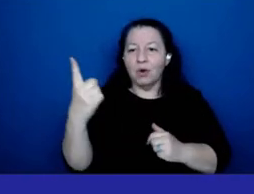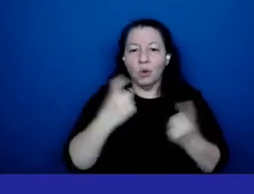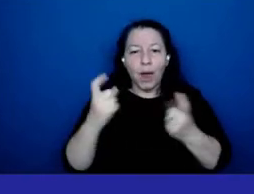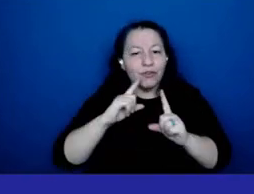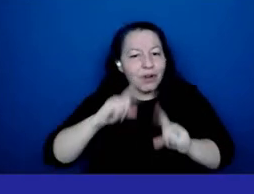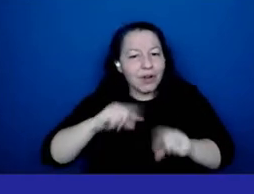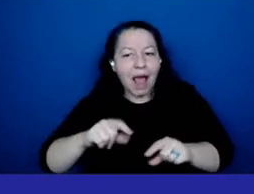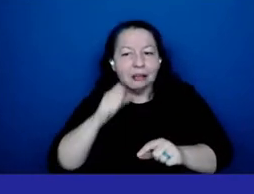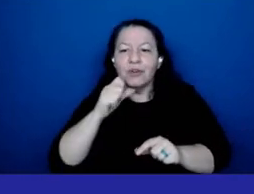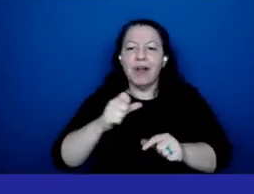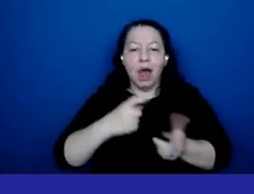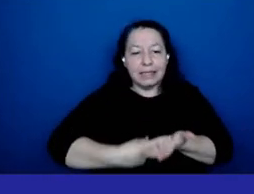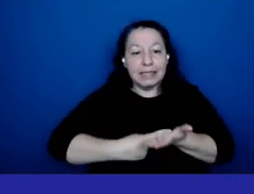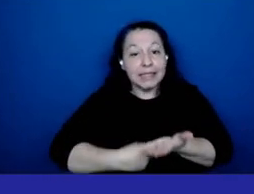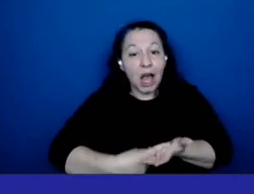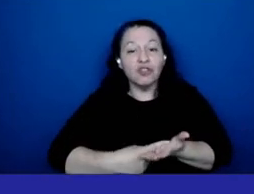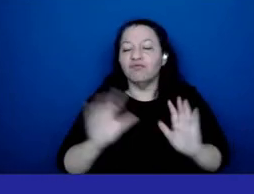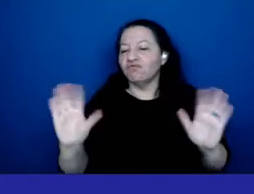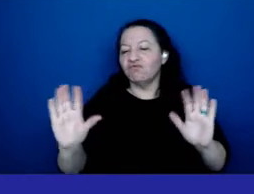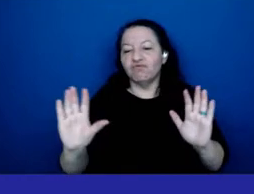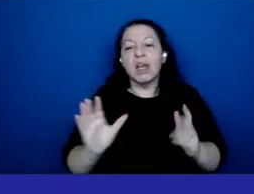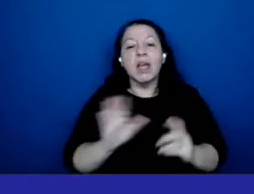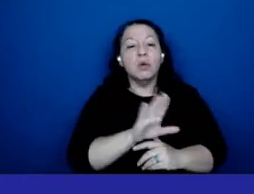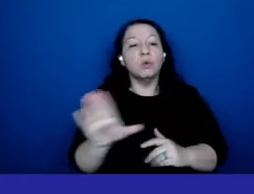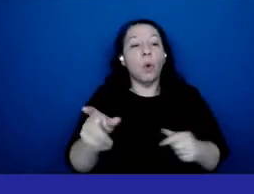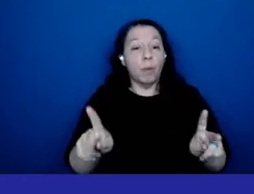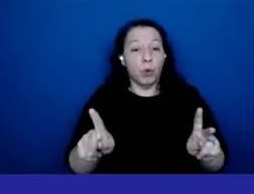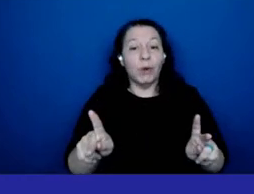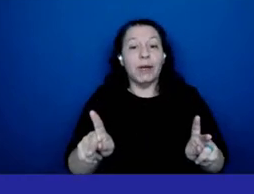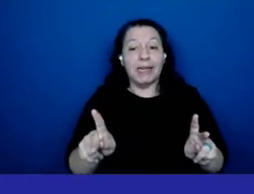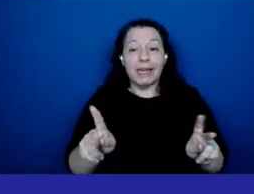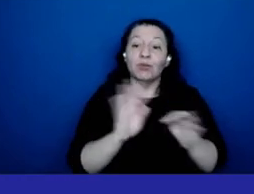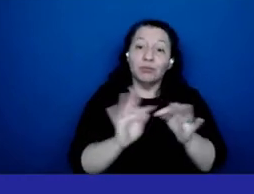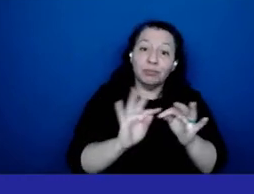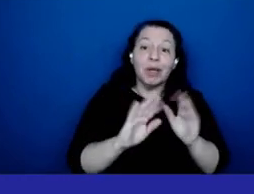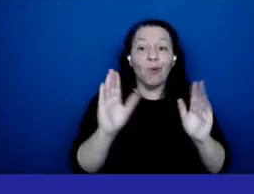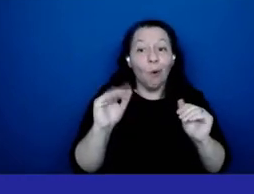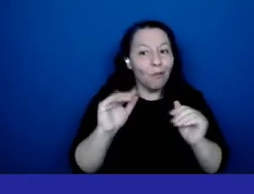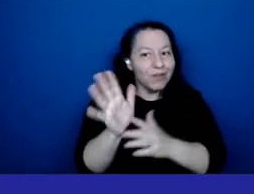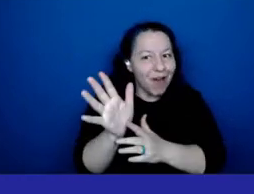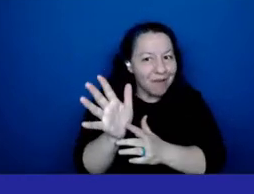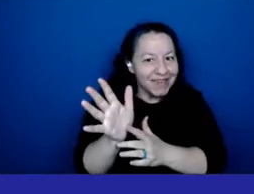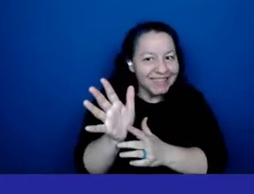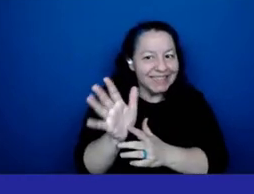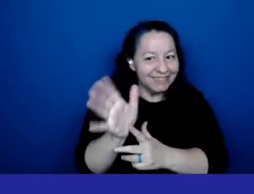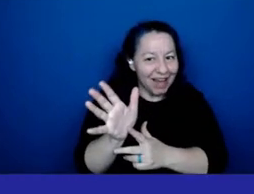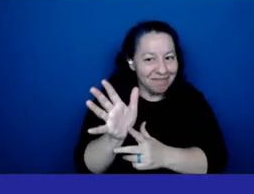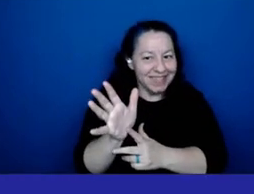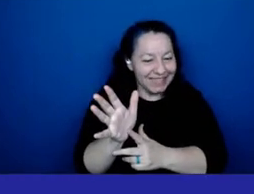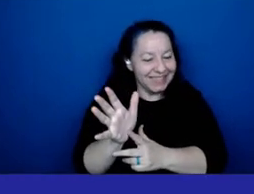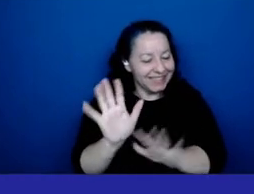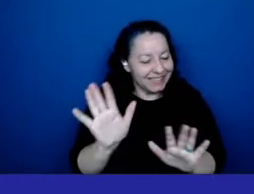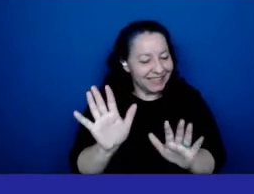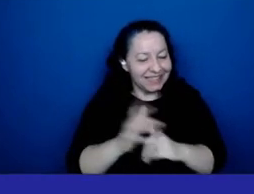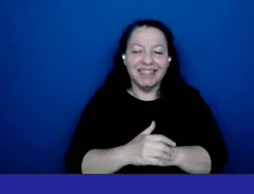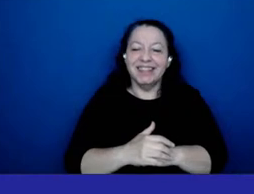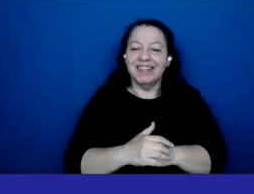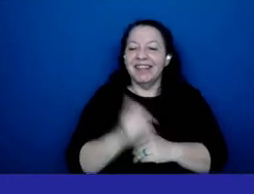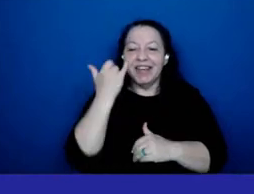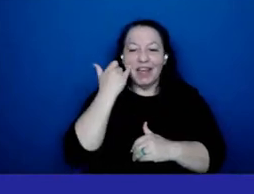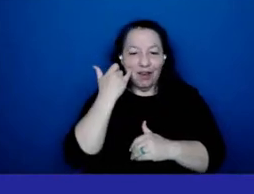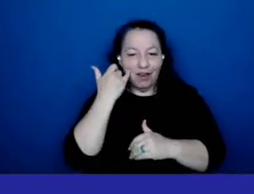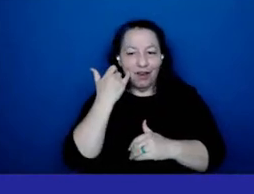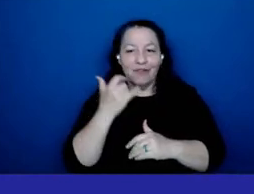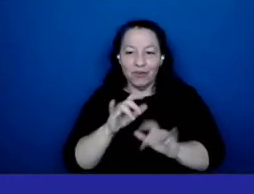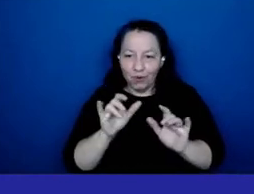dialogue it is really an opportunity for you to speak on hopefully uninterrupted as long as you stay in your five minutes um uh and to